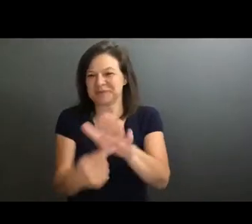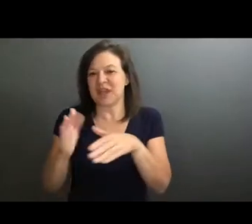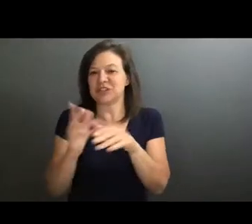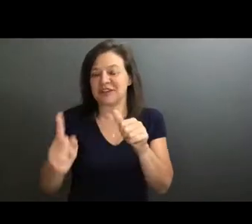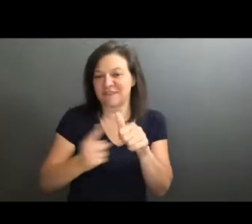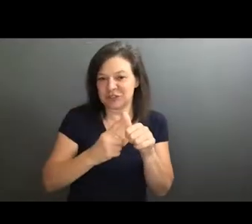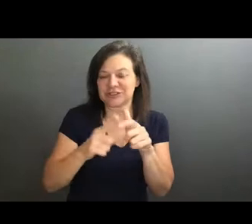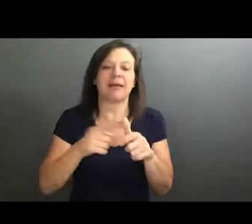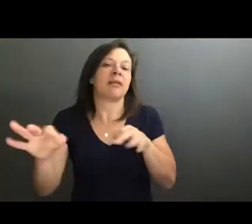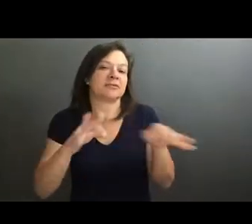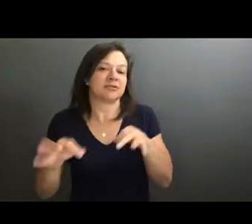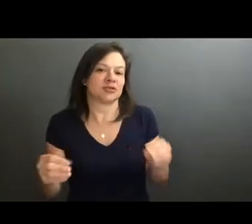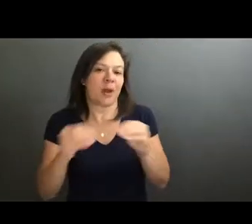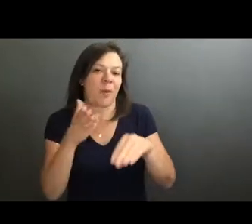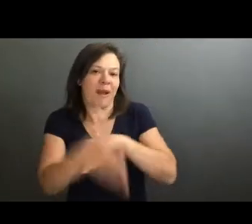describe a little more after.